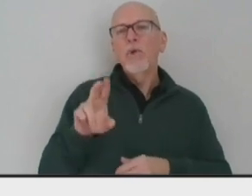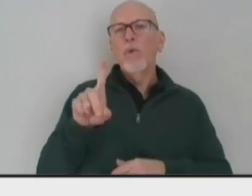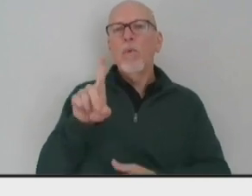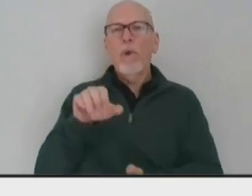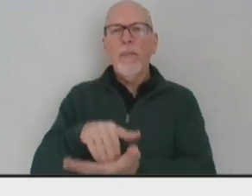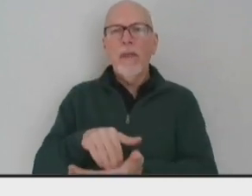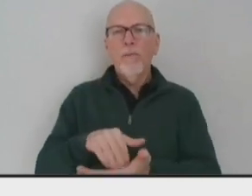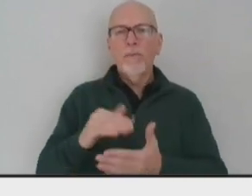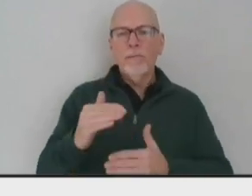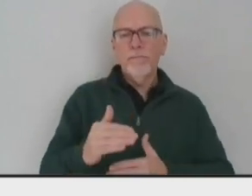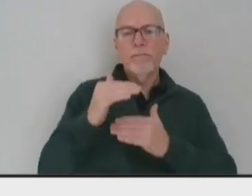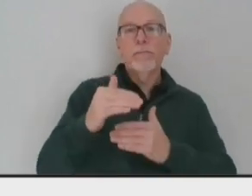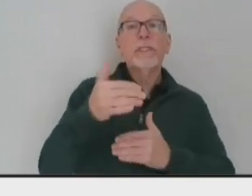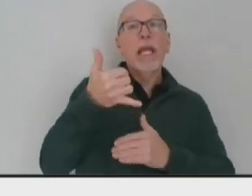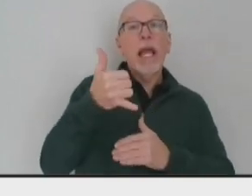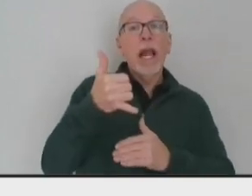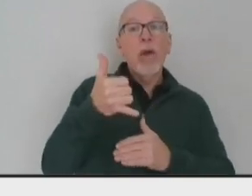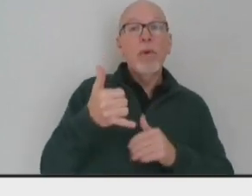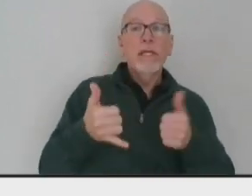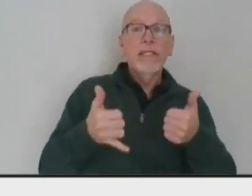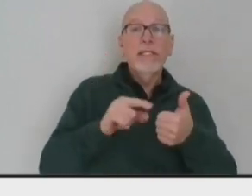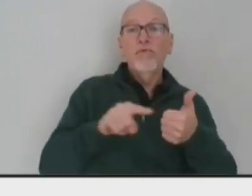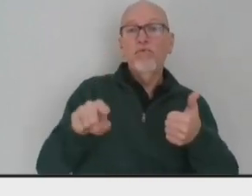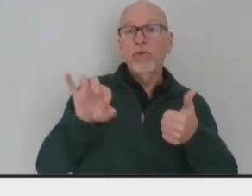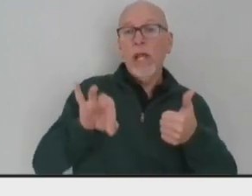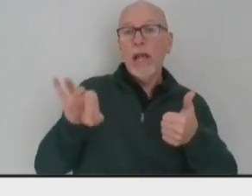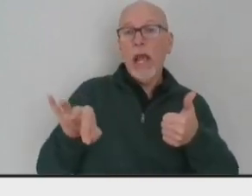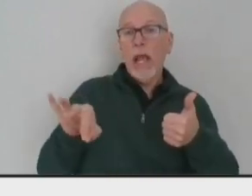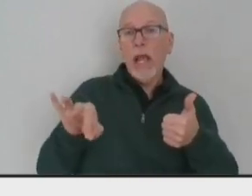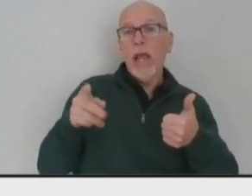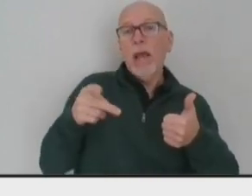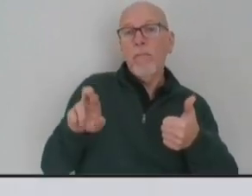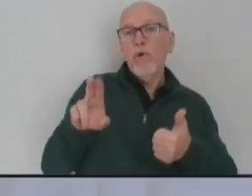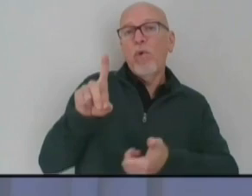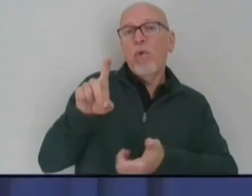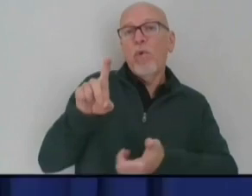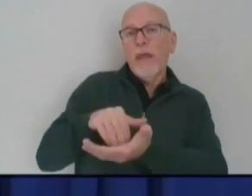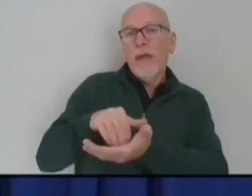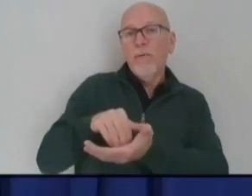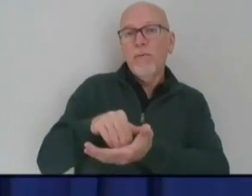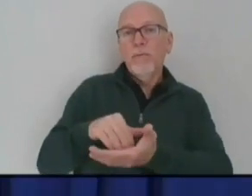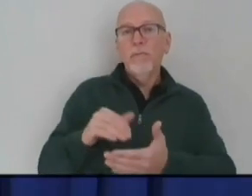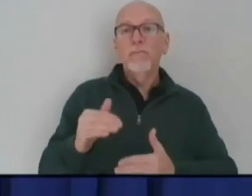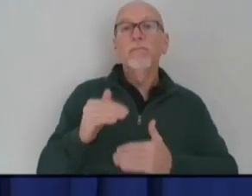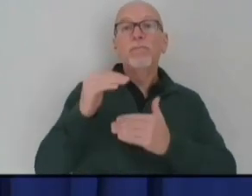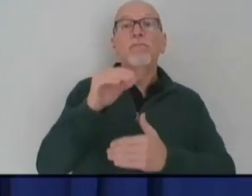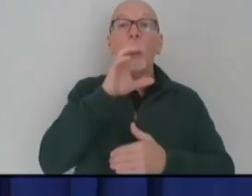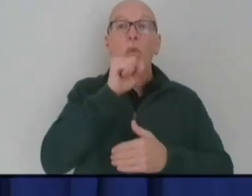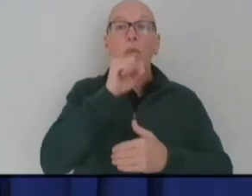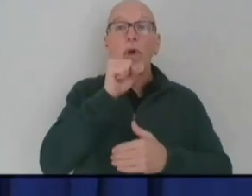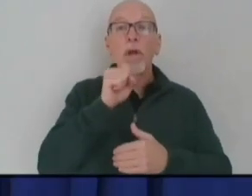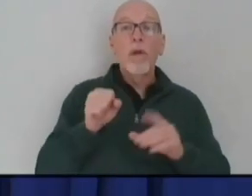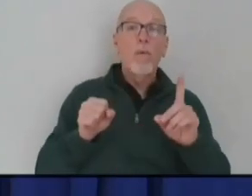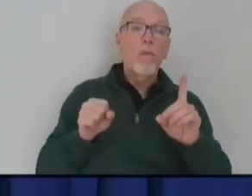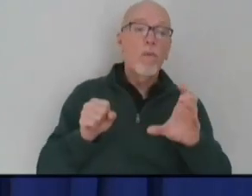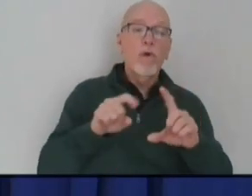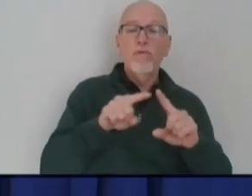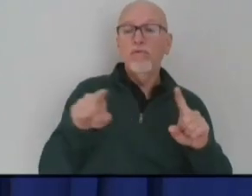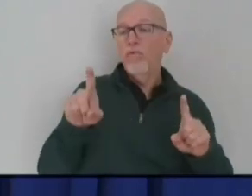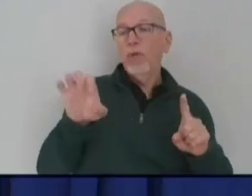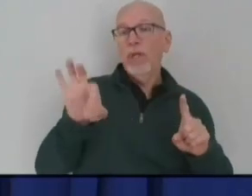Yellow, 10 to 99 cases per 100,000 Hoosiers. Orange, 100 to 199